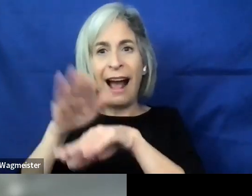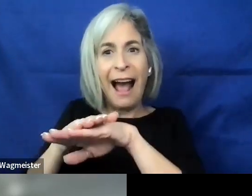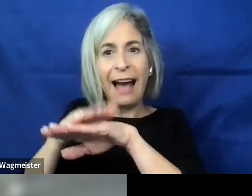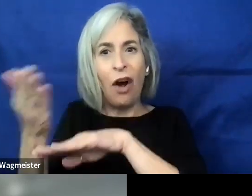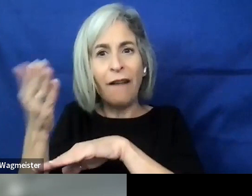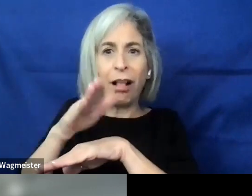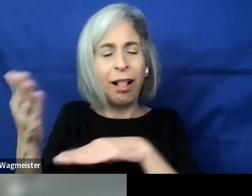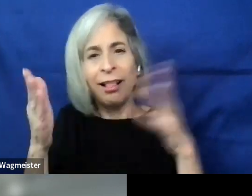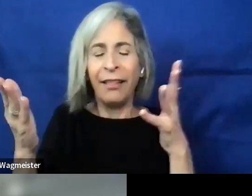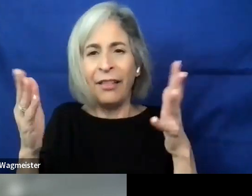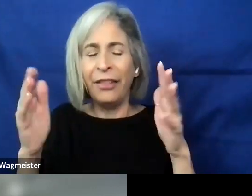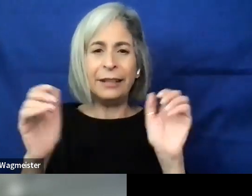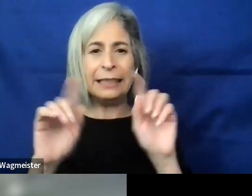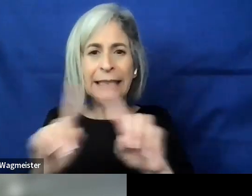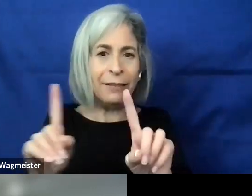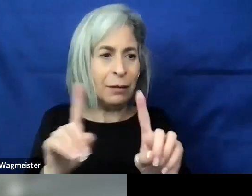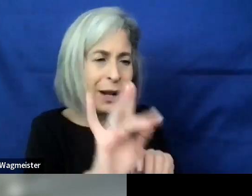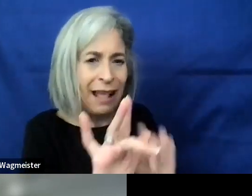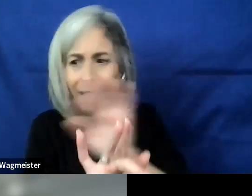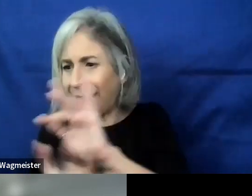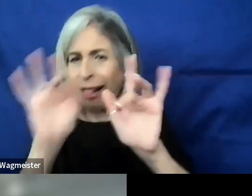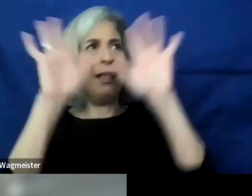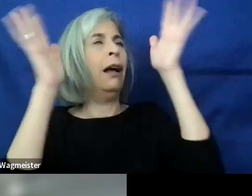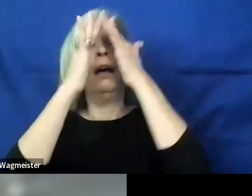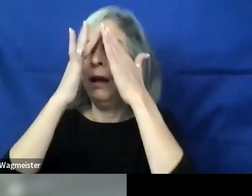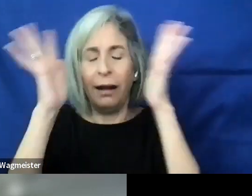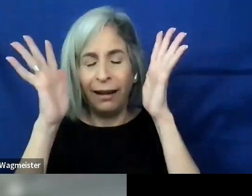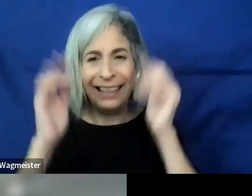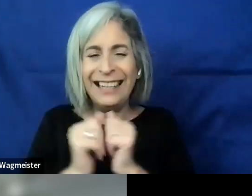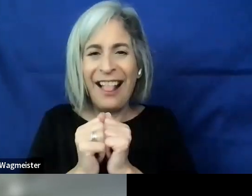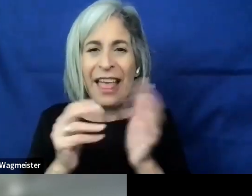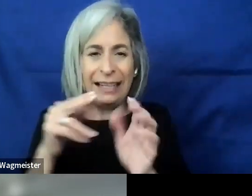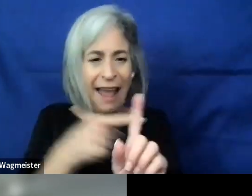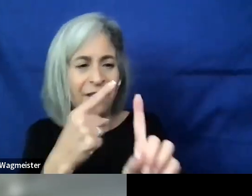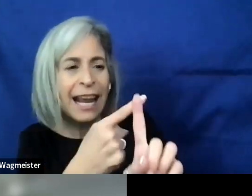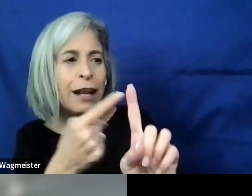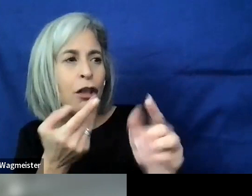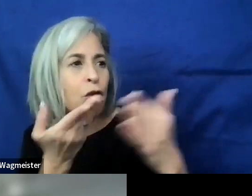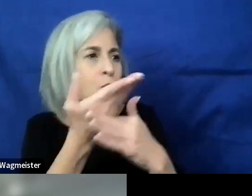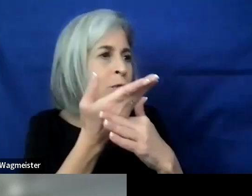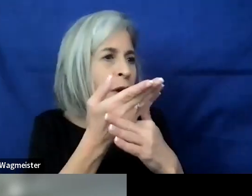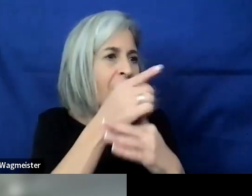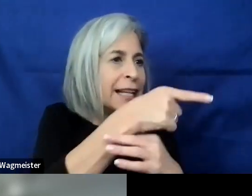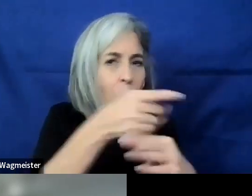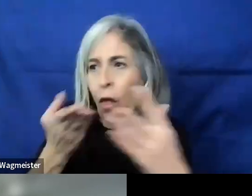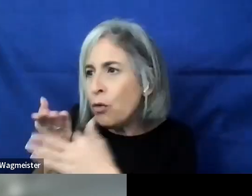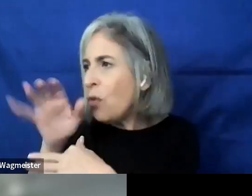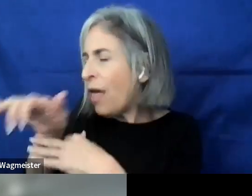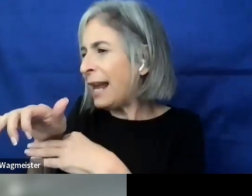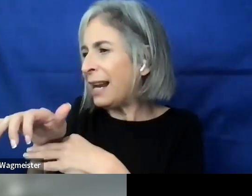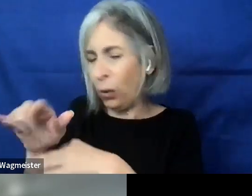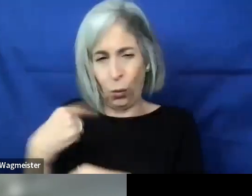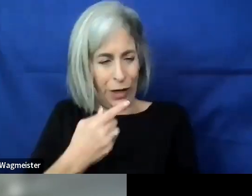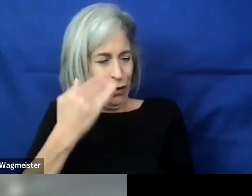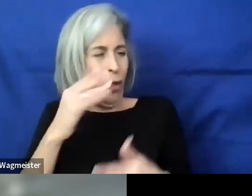because they're in a modal, but they're going to press that anyway. And then they're going to navigate to the content this way. Then we know